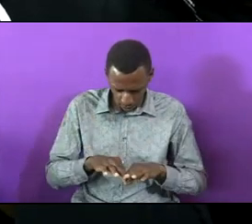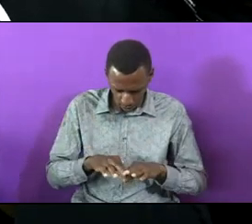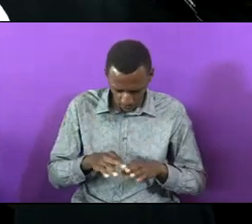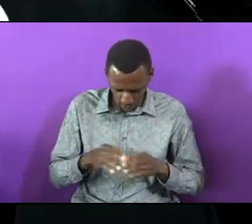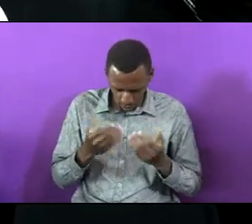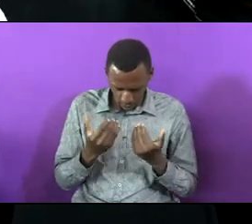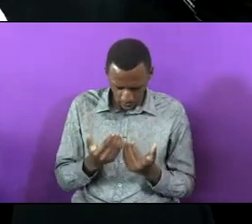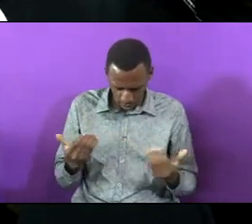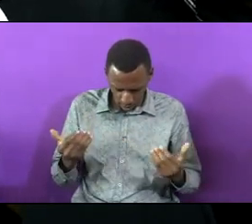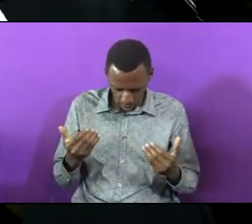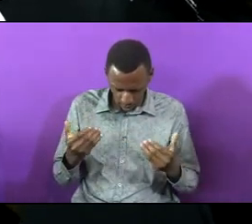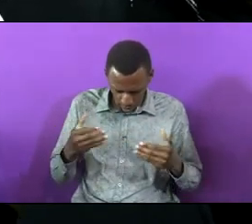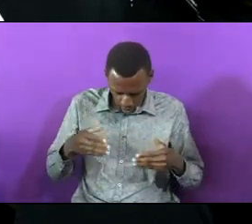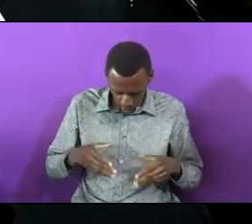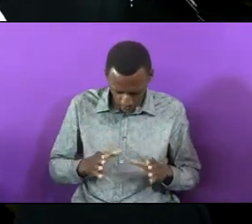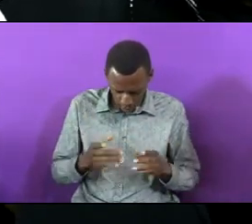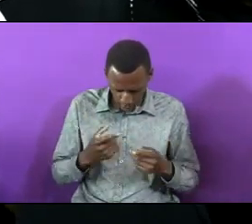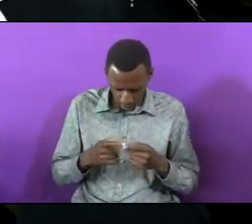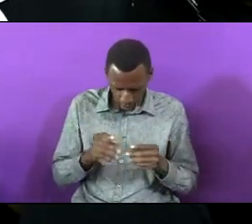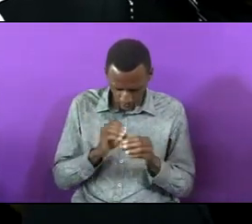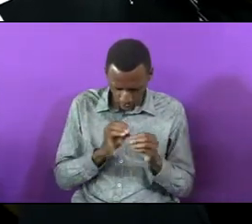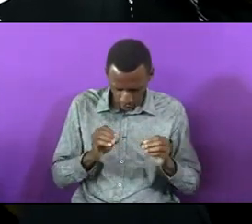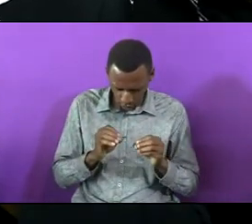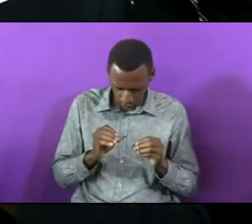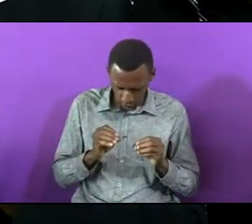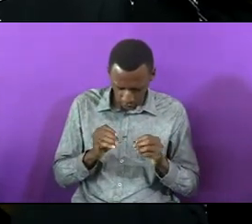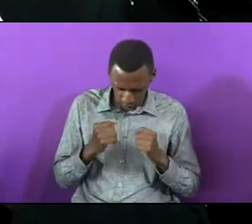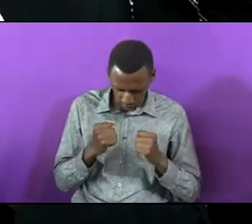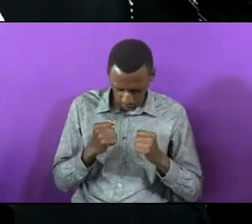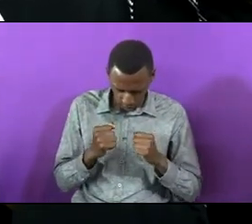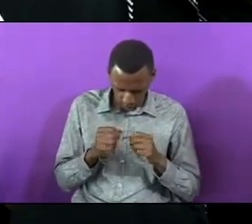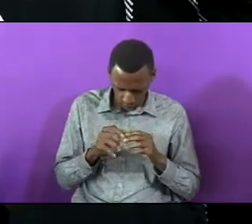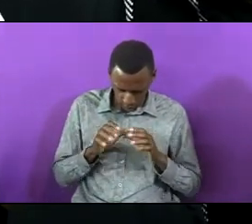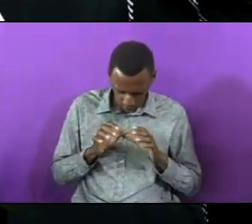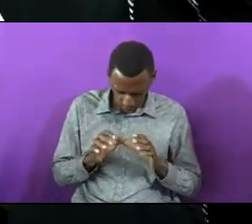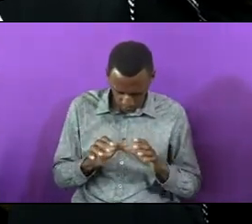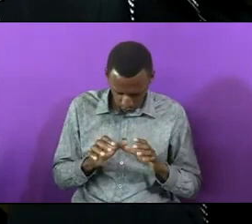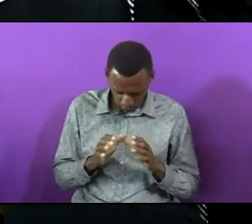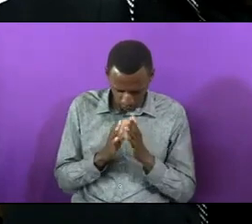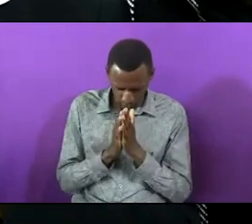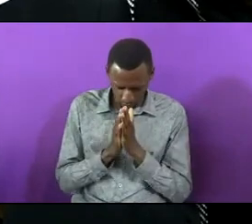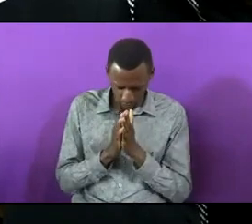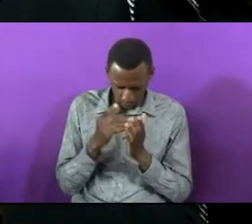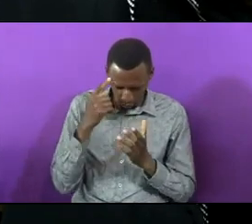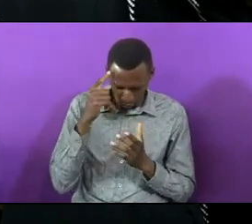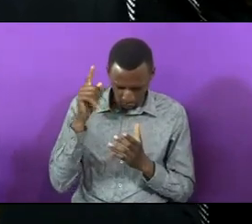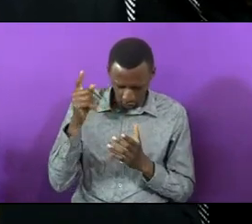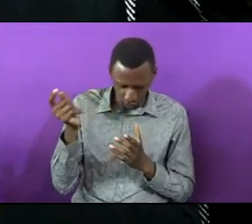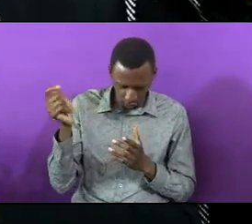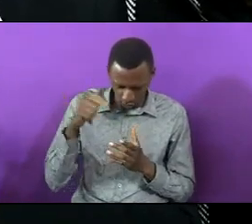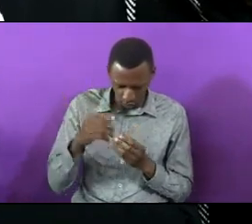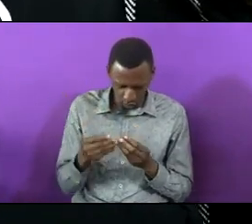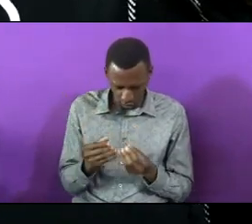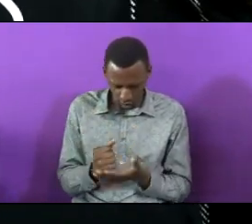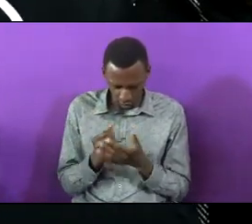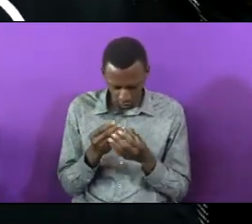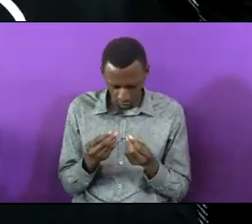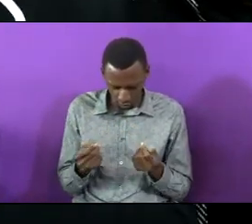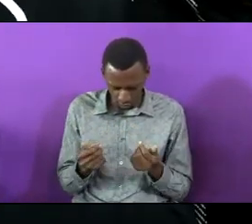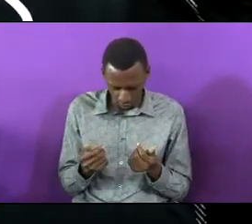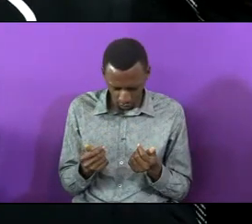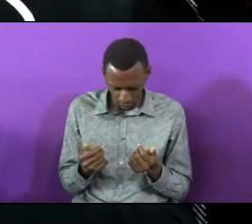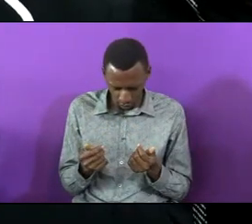is to be born but there is no strength to push the child forward we pray for your intervention that will